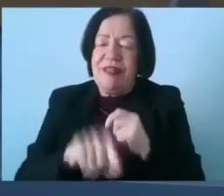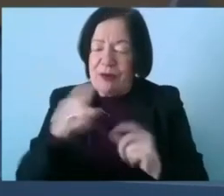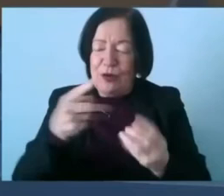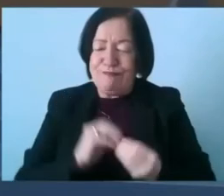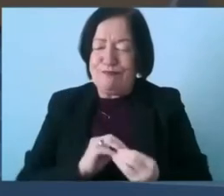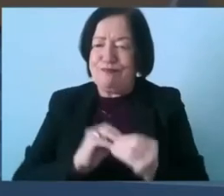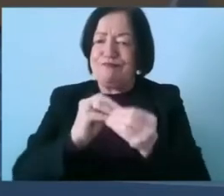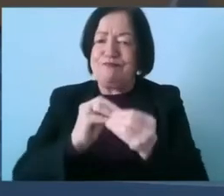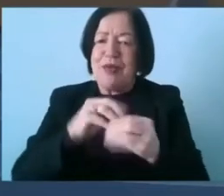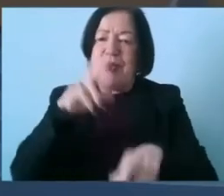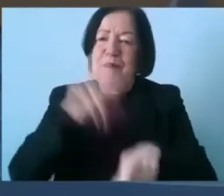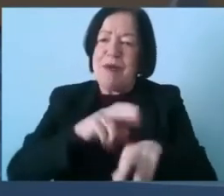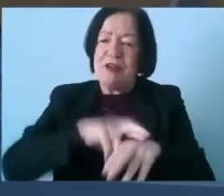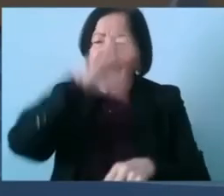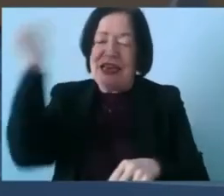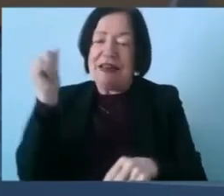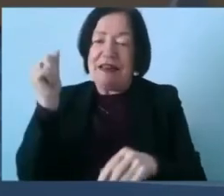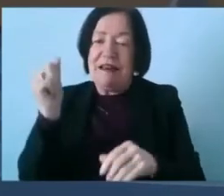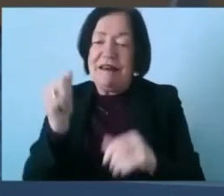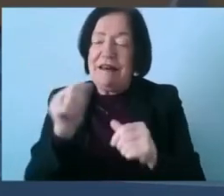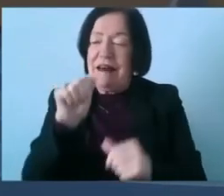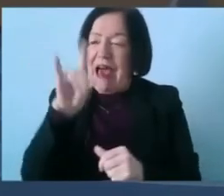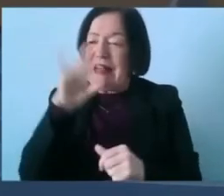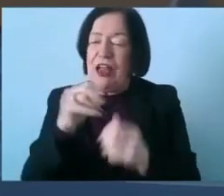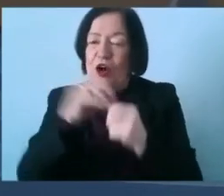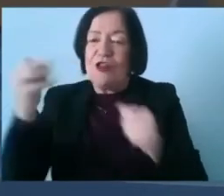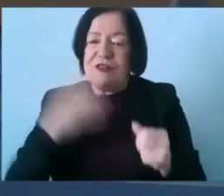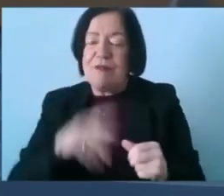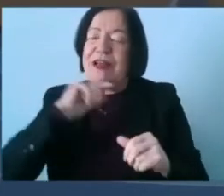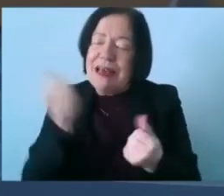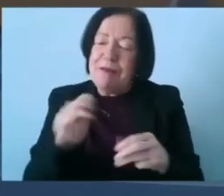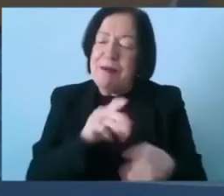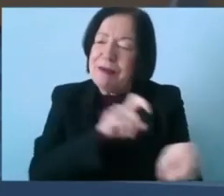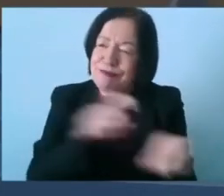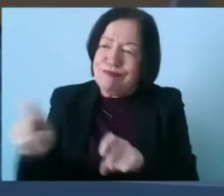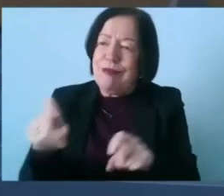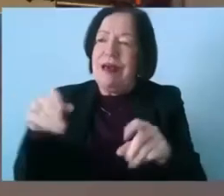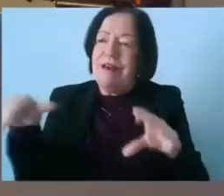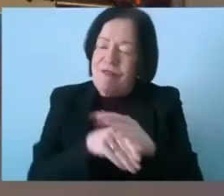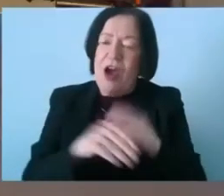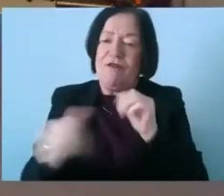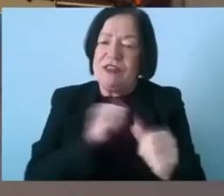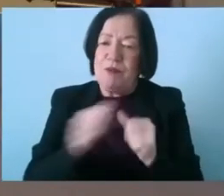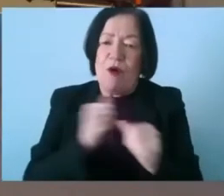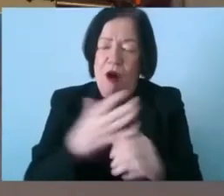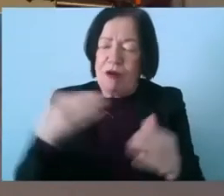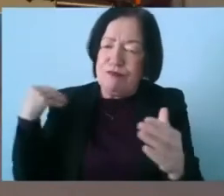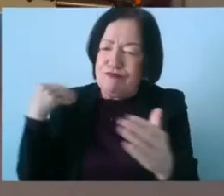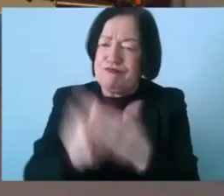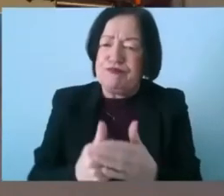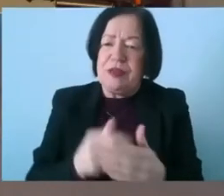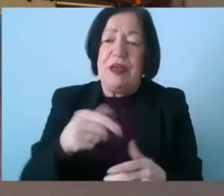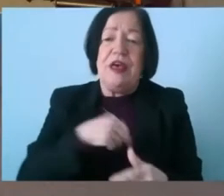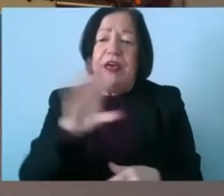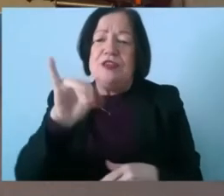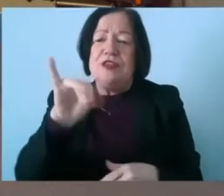you know the better elite athlete at the other end but that we're keeping people engaged in the sport all the way through jim i know we spoke about that a